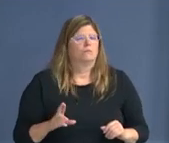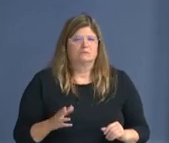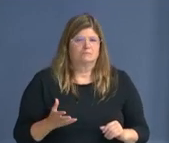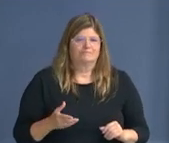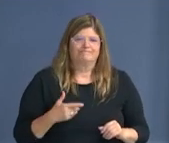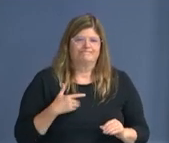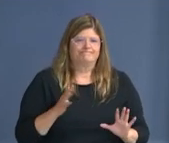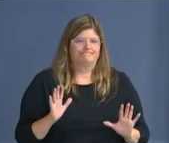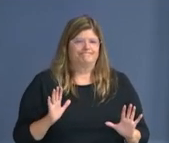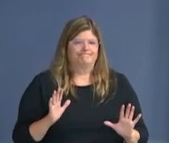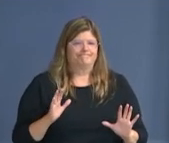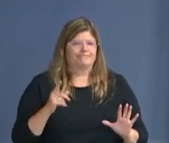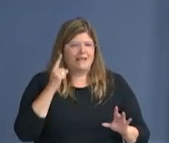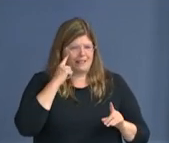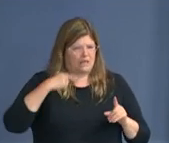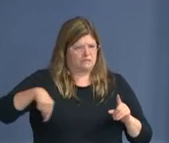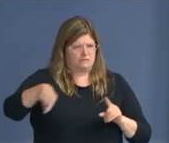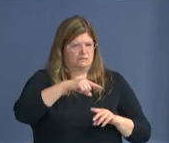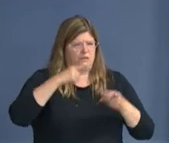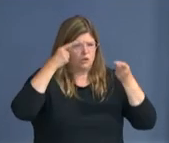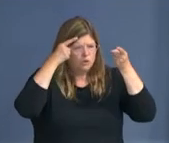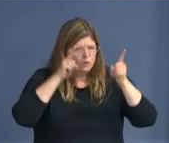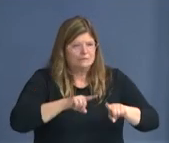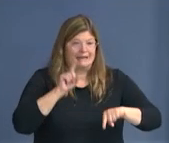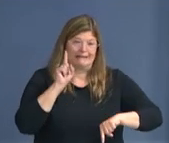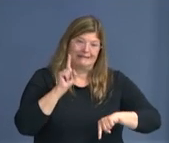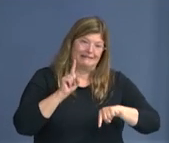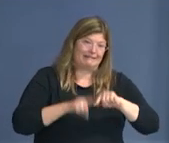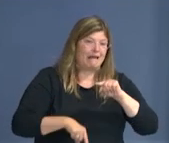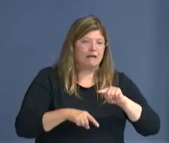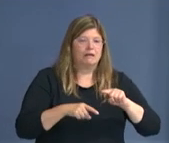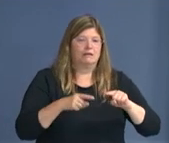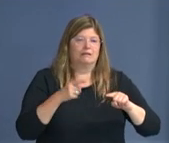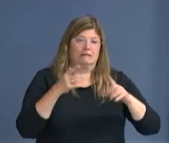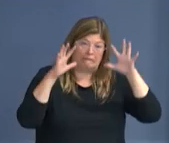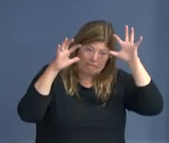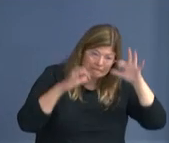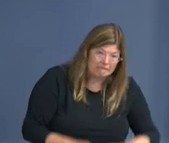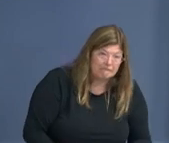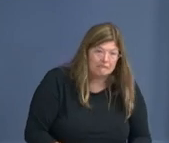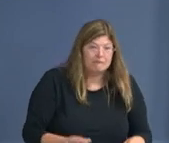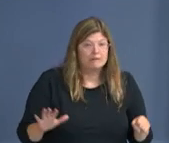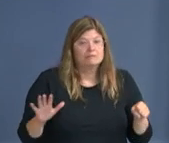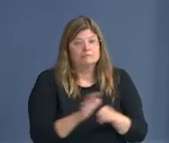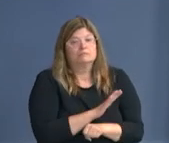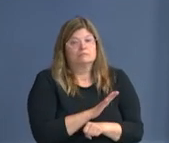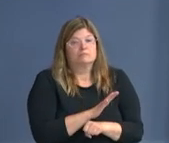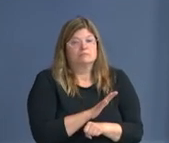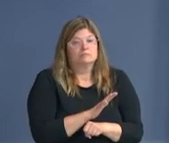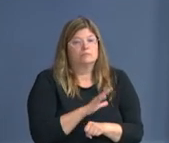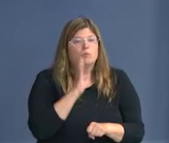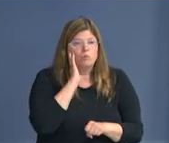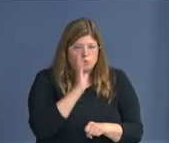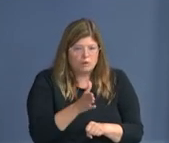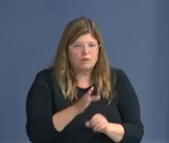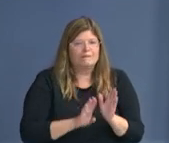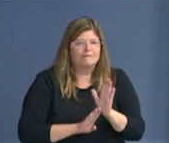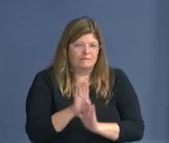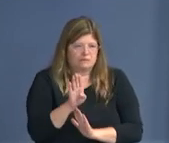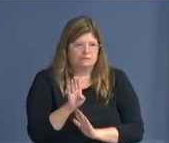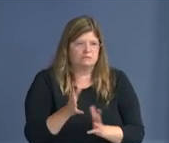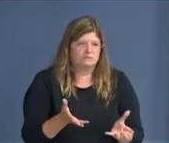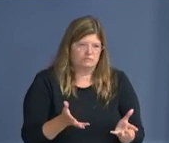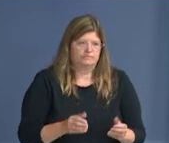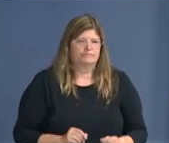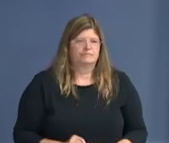That it will have to come down and be rebuilt. Okay, so it's a new building. And then the other question is, who sought who? Did